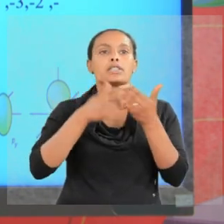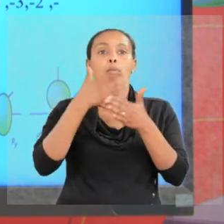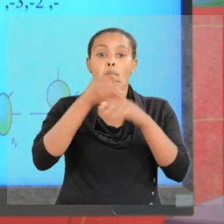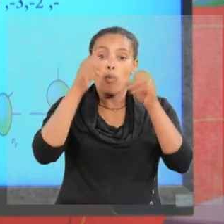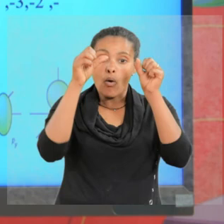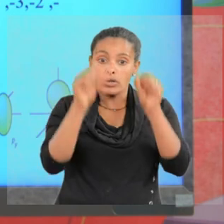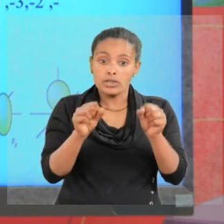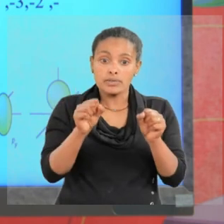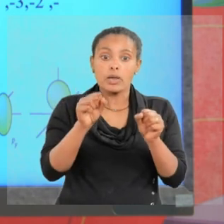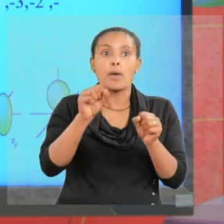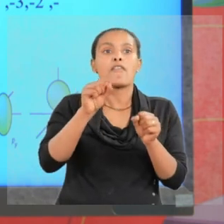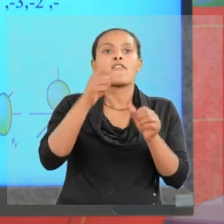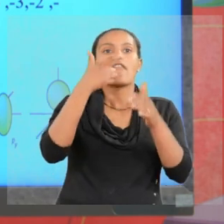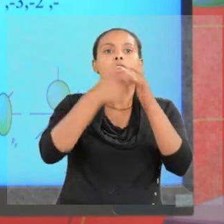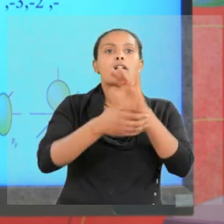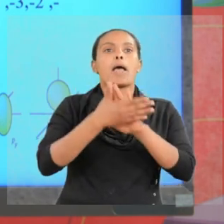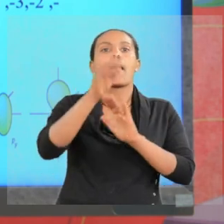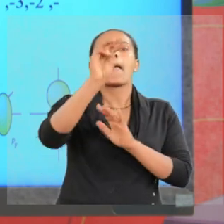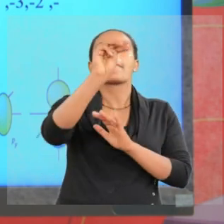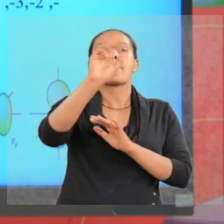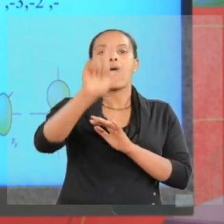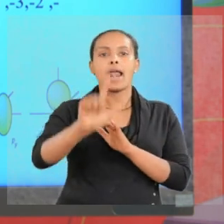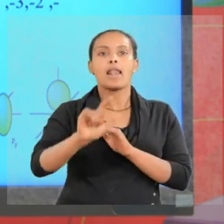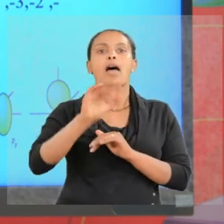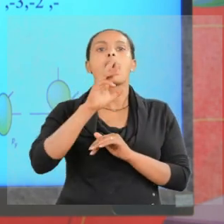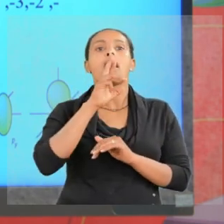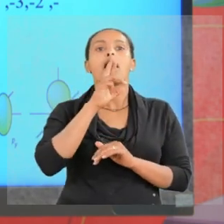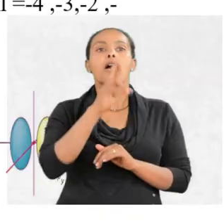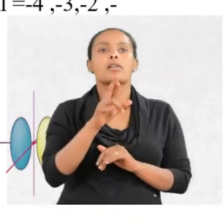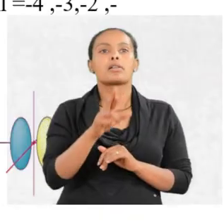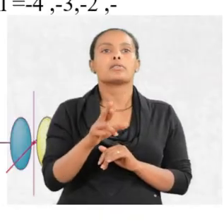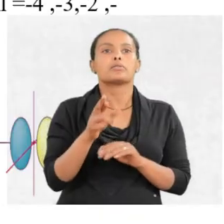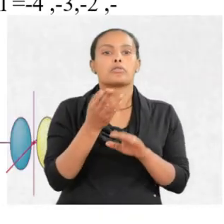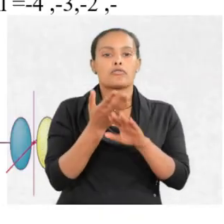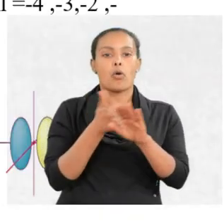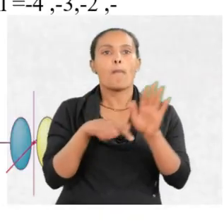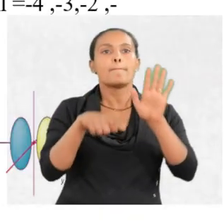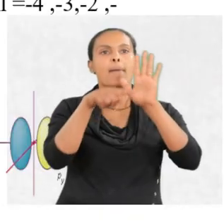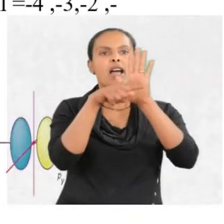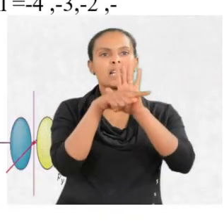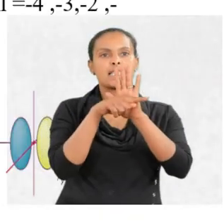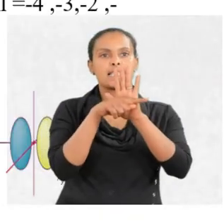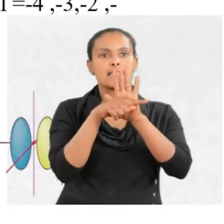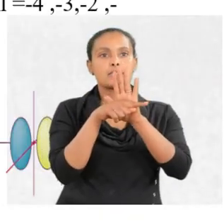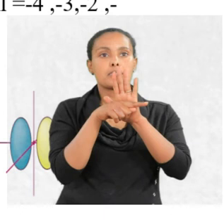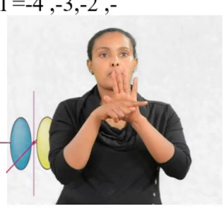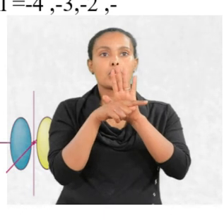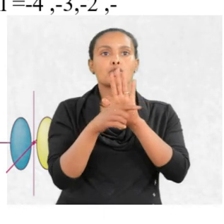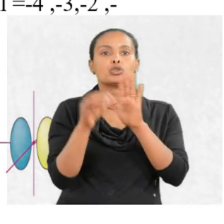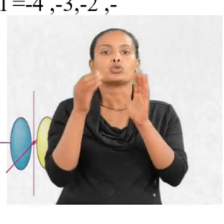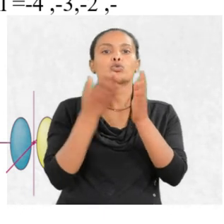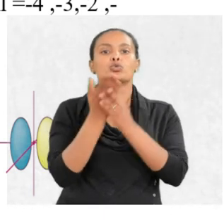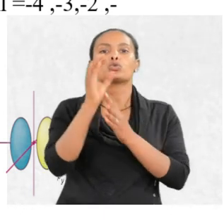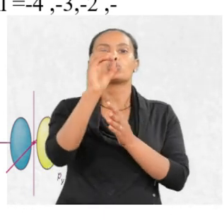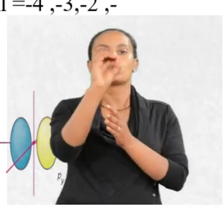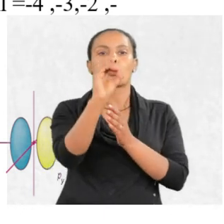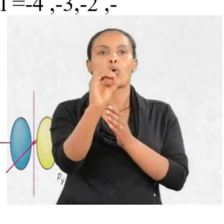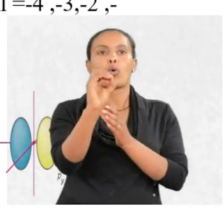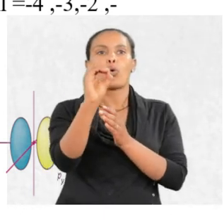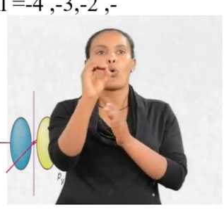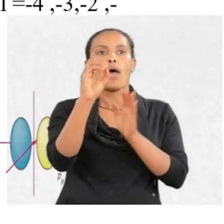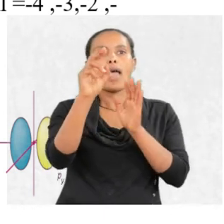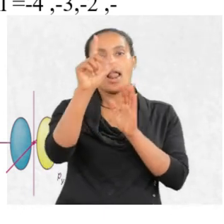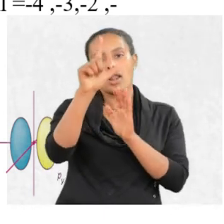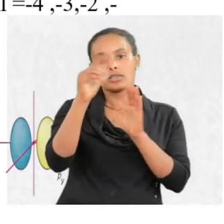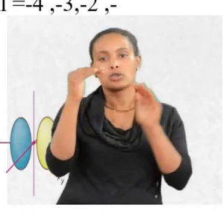possible values of ml are from minus l through zero to plus l. If l is